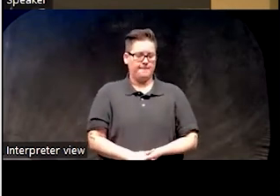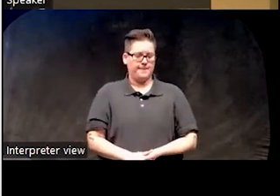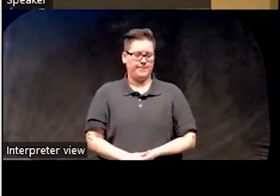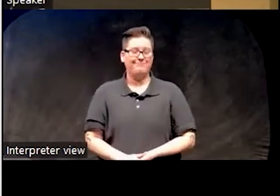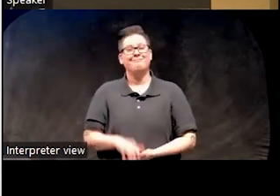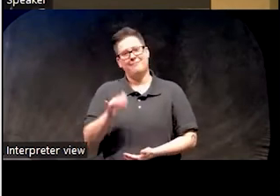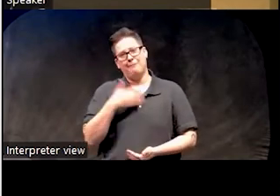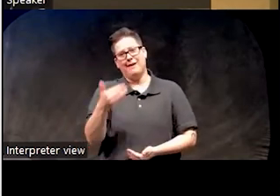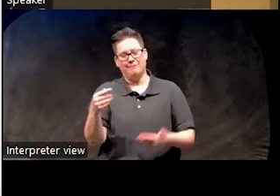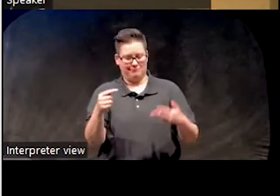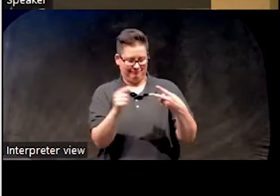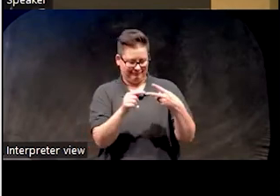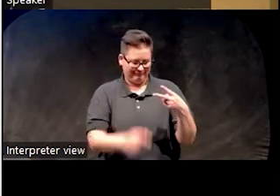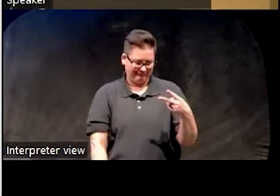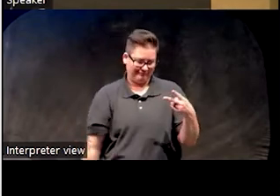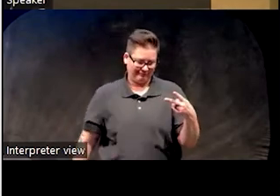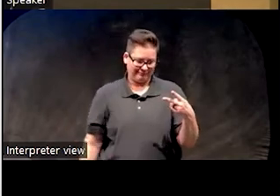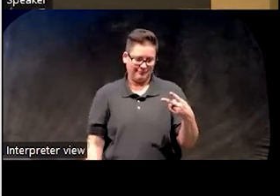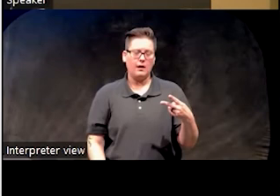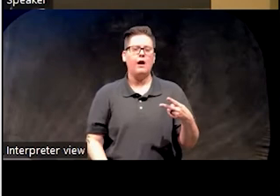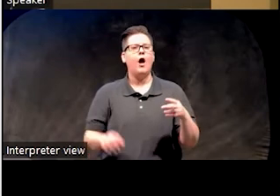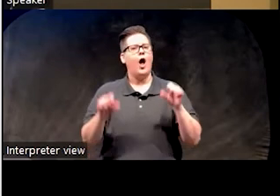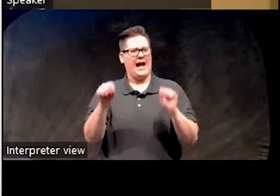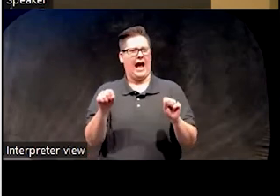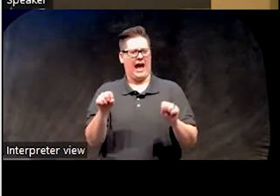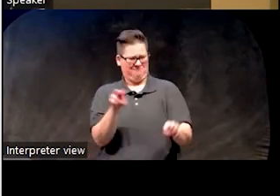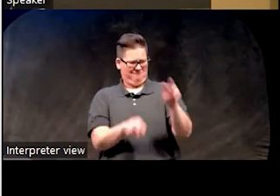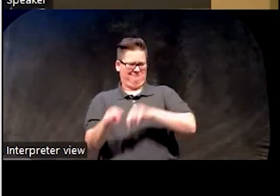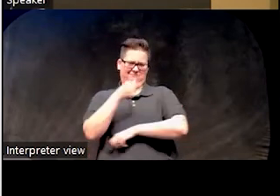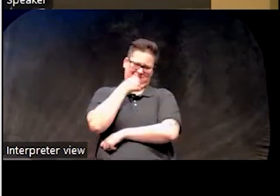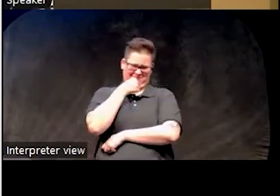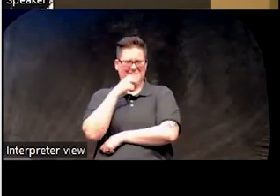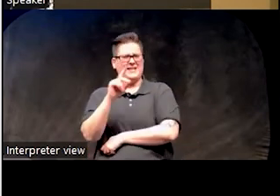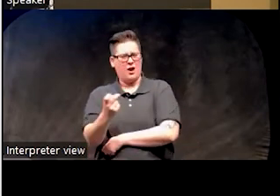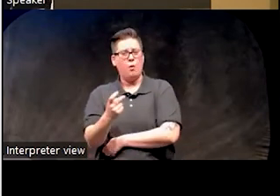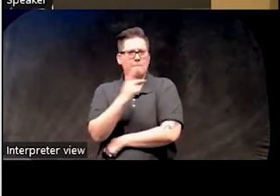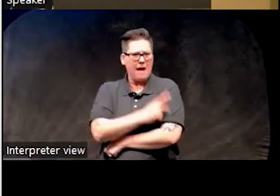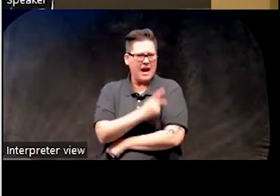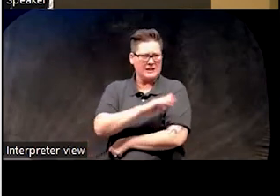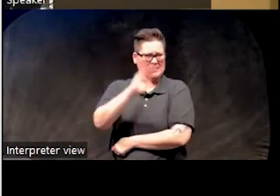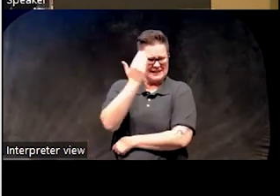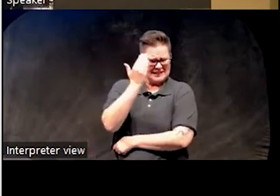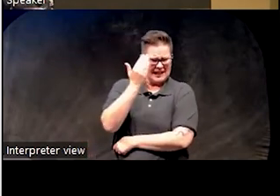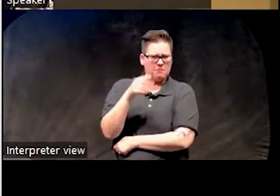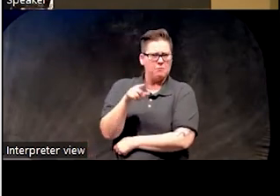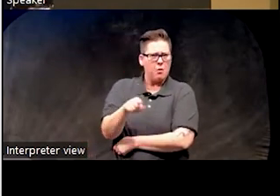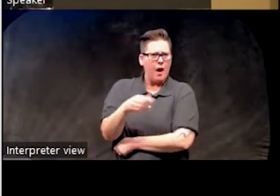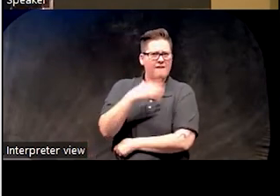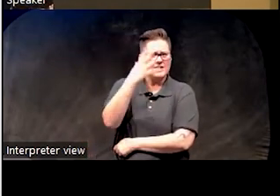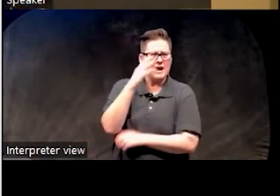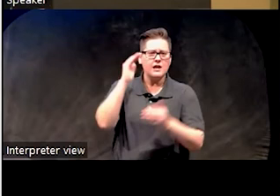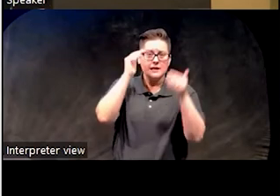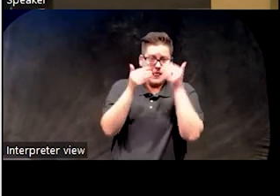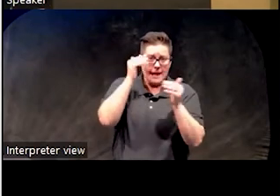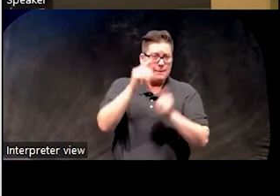which leads to the next point, patients, this can be confusing for diagnosis because patients can look like they have either a disorder of sleepiness